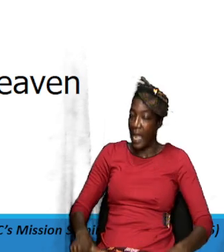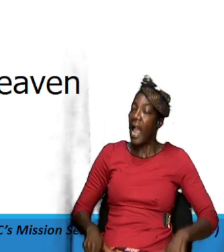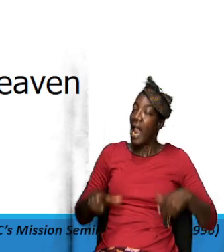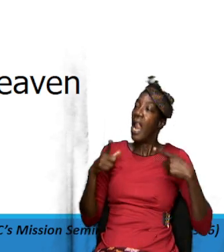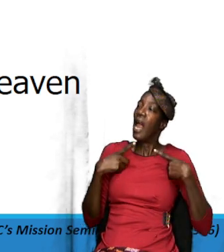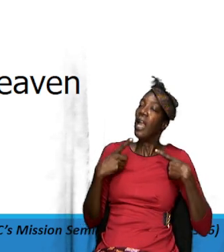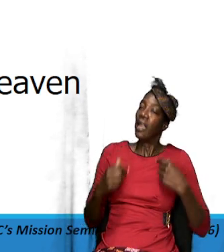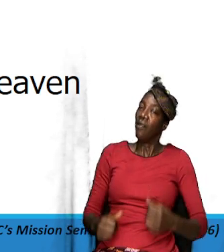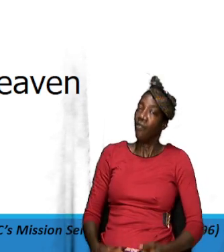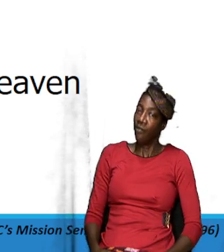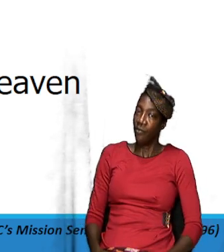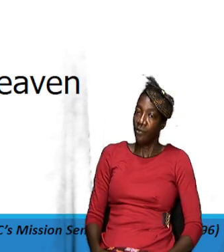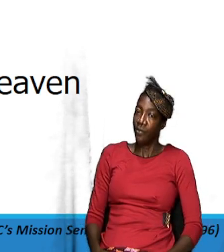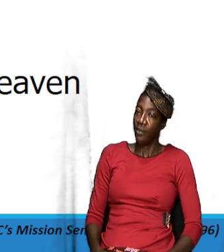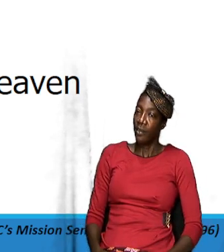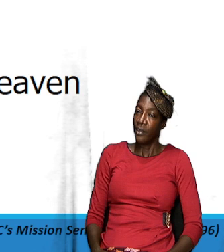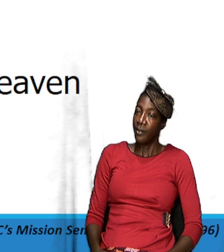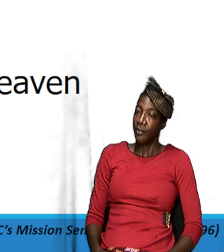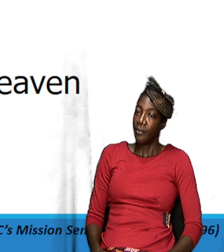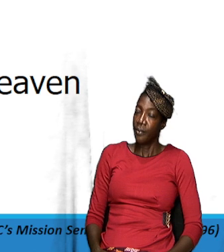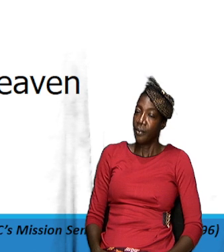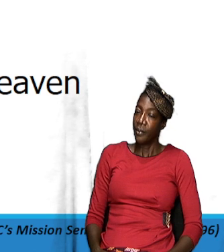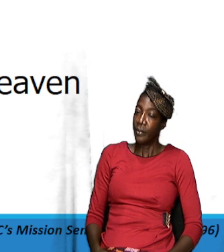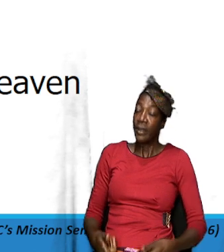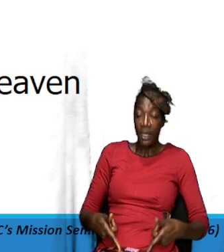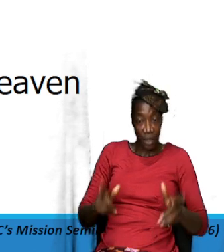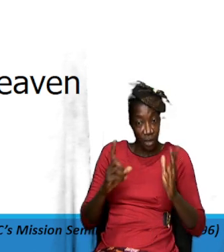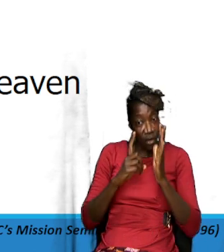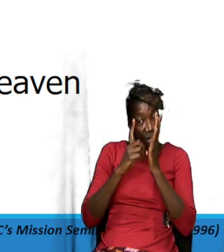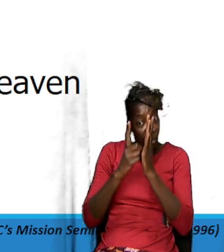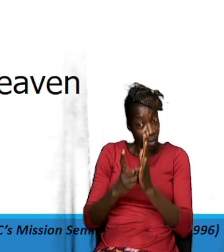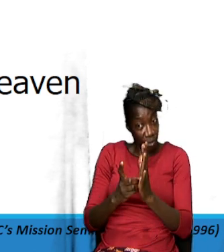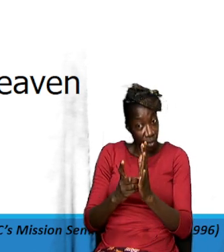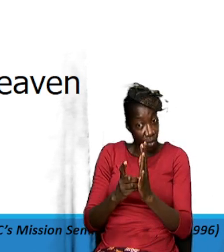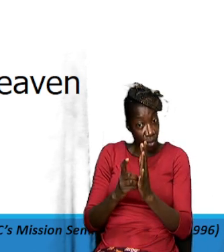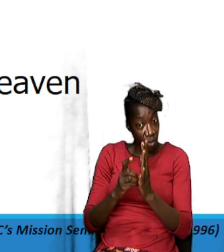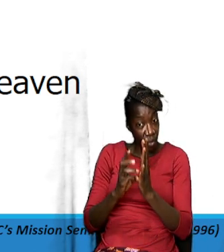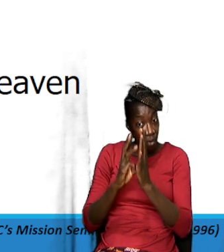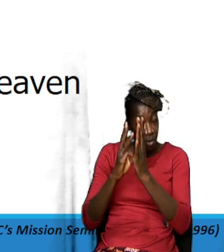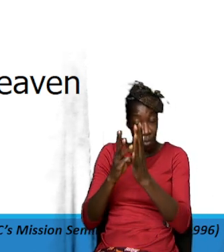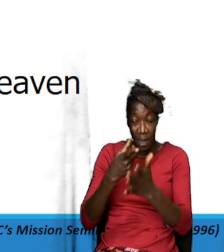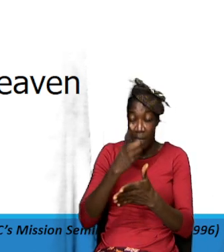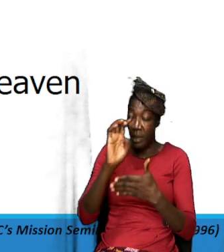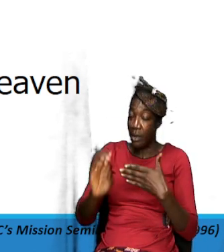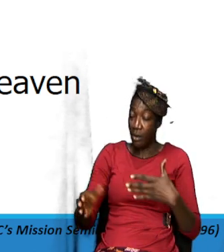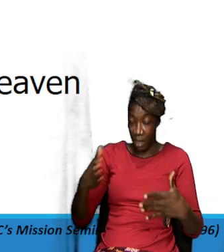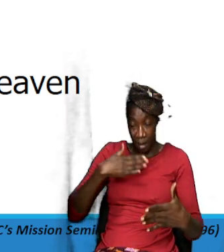lives have the that your will be done in our own life let